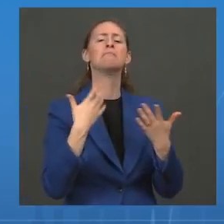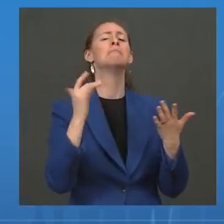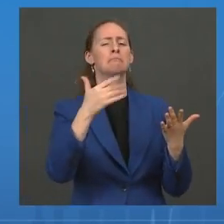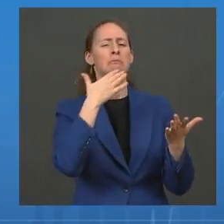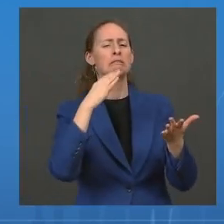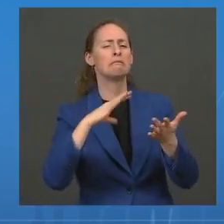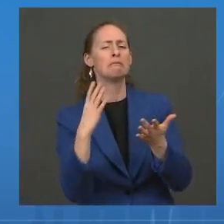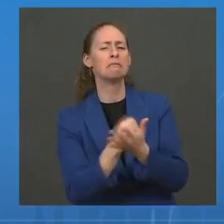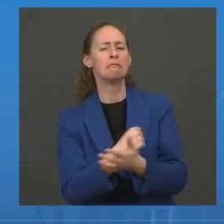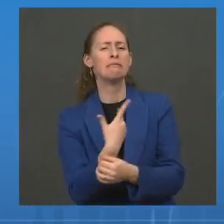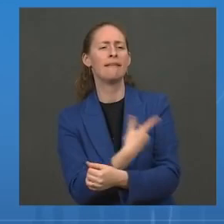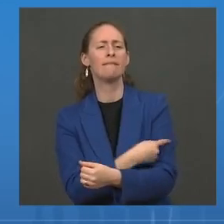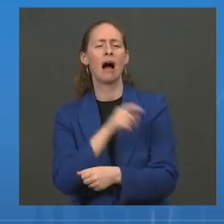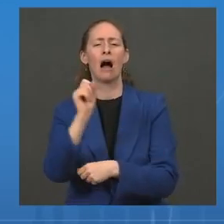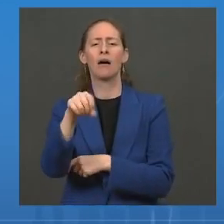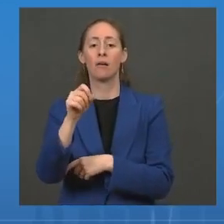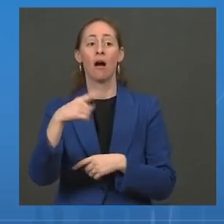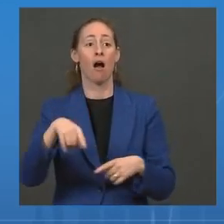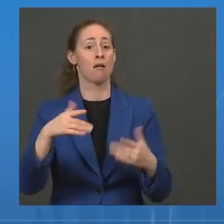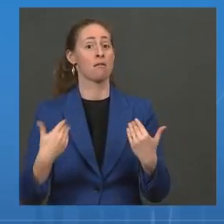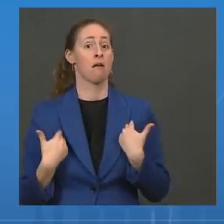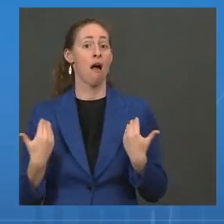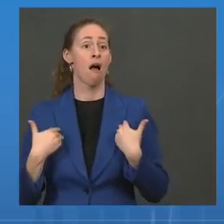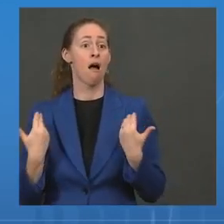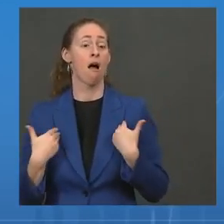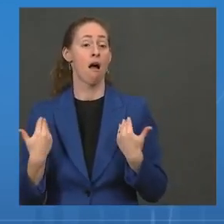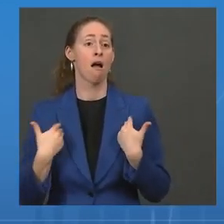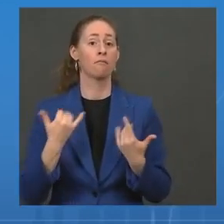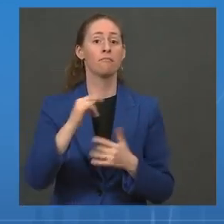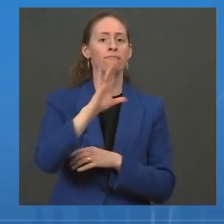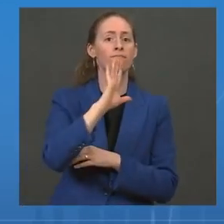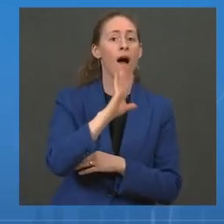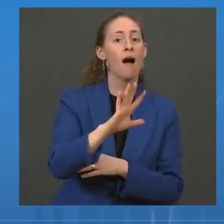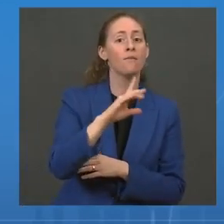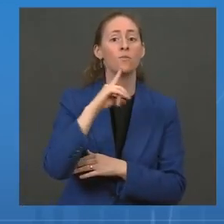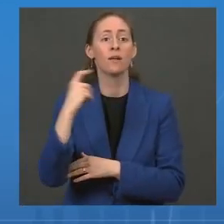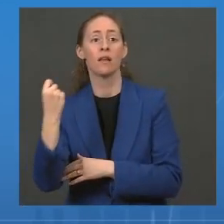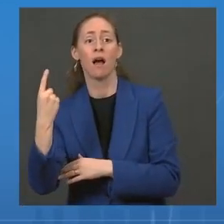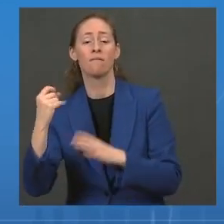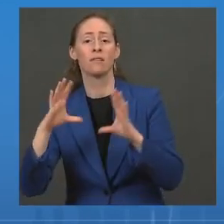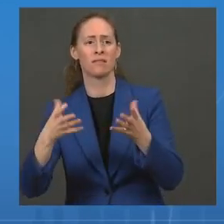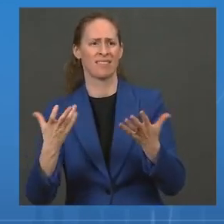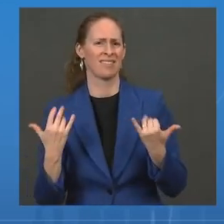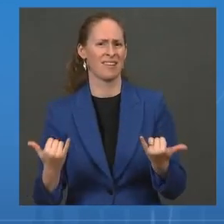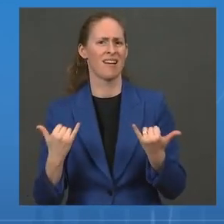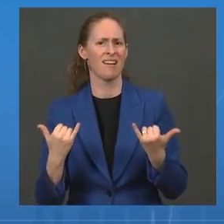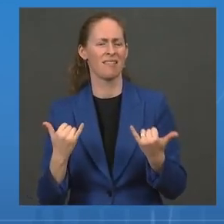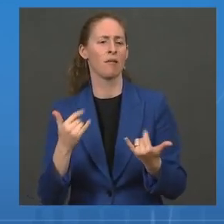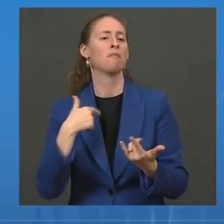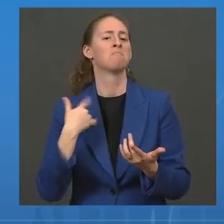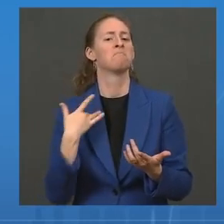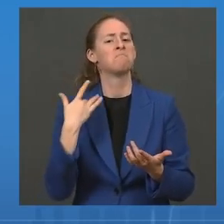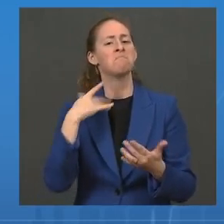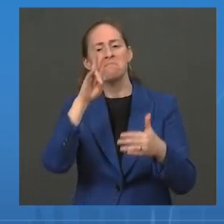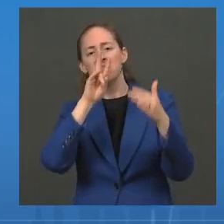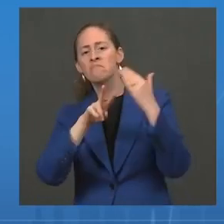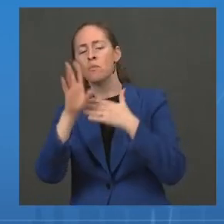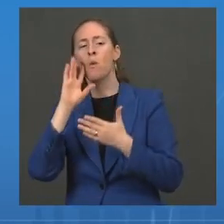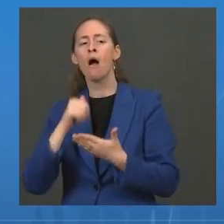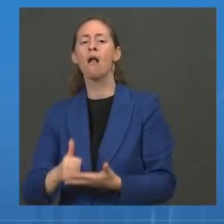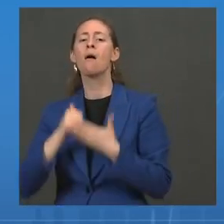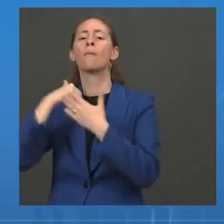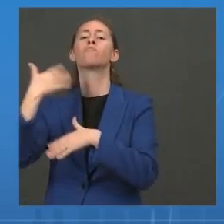population, our newly eligible, five- to 11-year-olds. And I think that that will very much help us